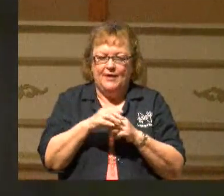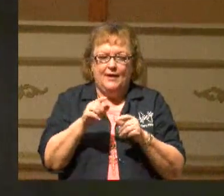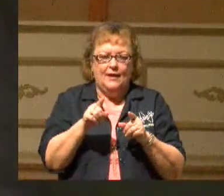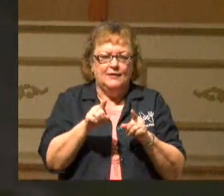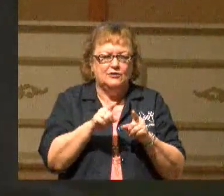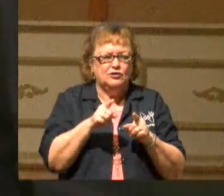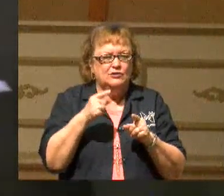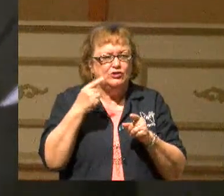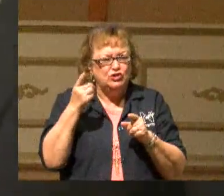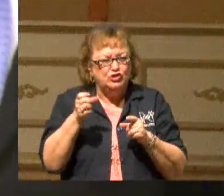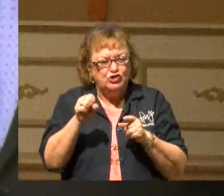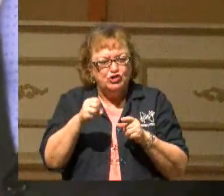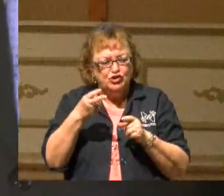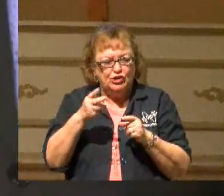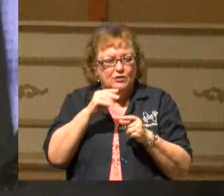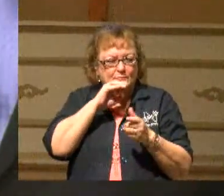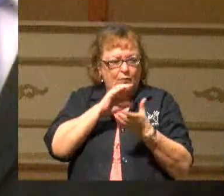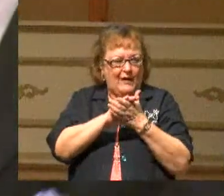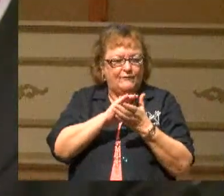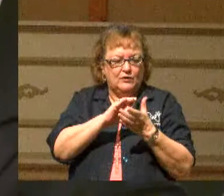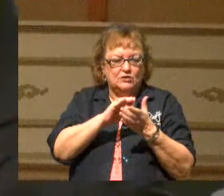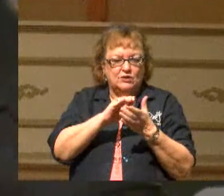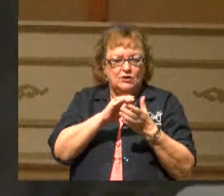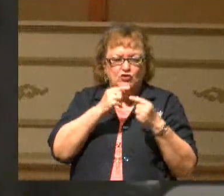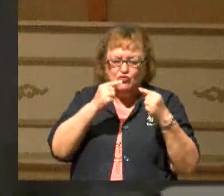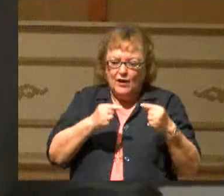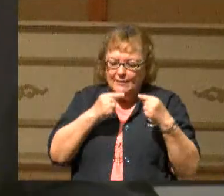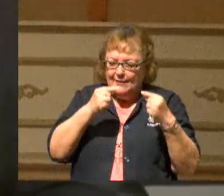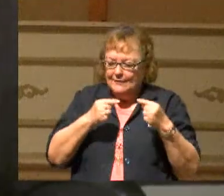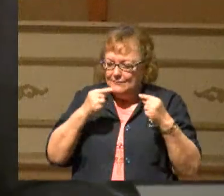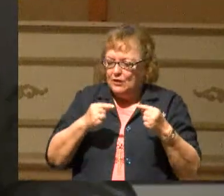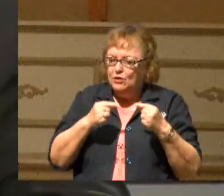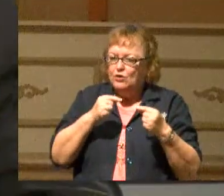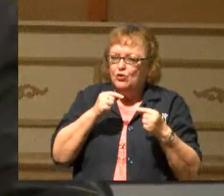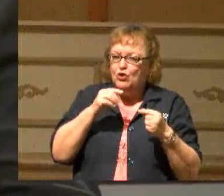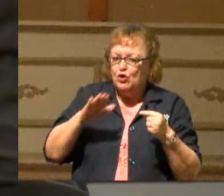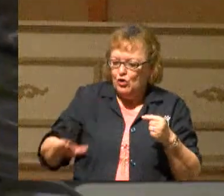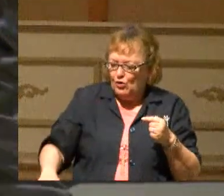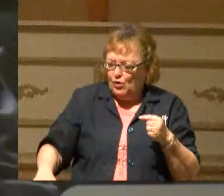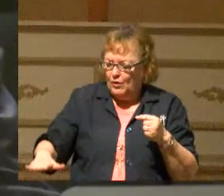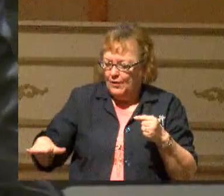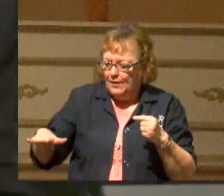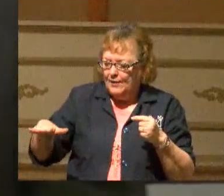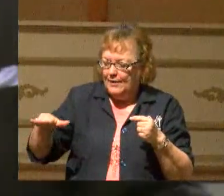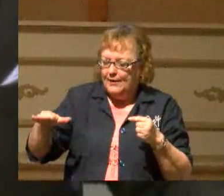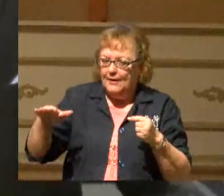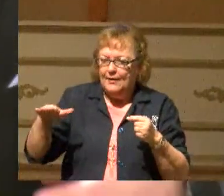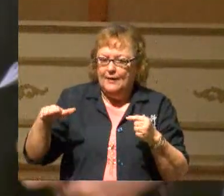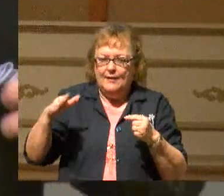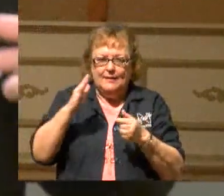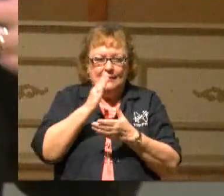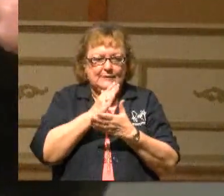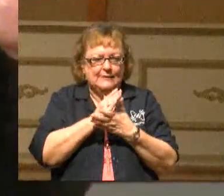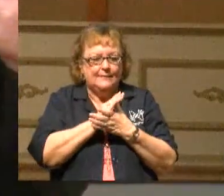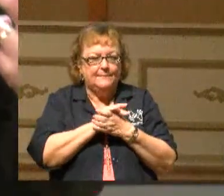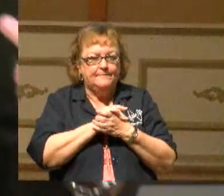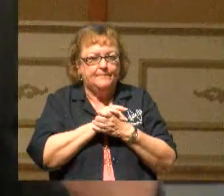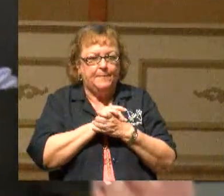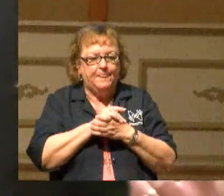wife, she was struggling from a little girl, wee little girl, as someone with great,